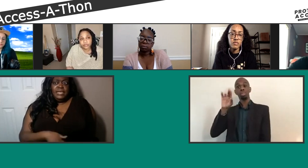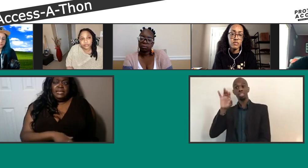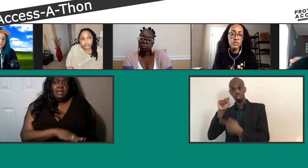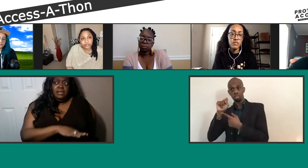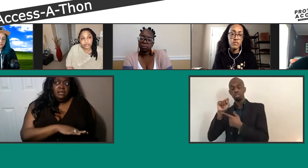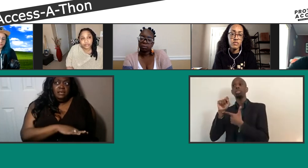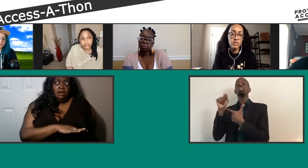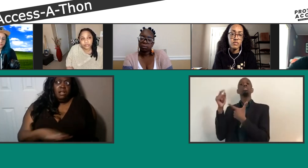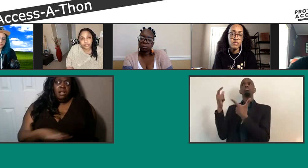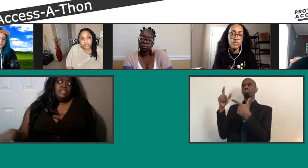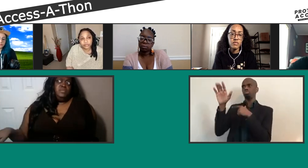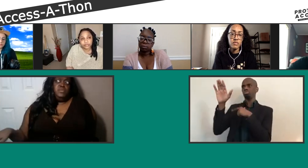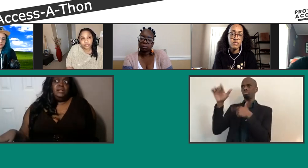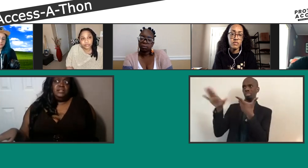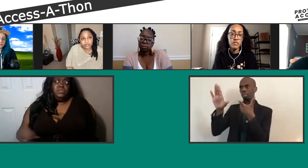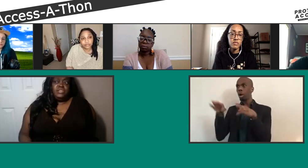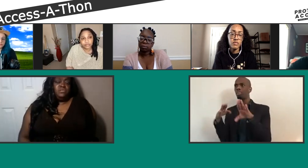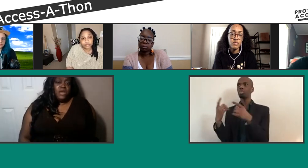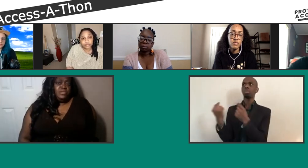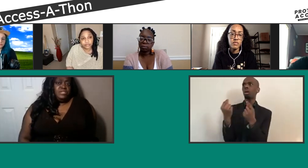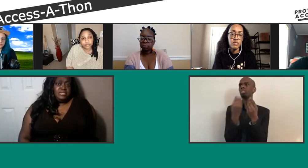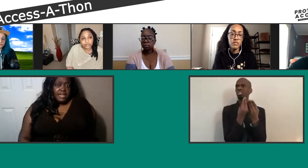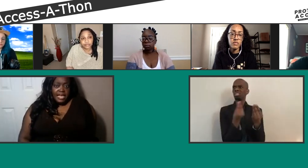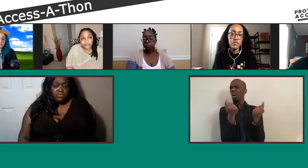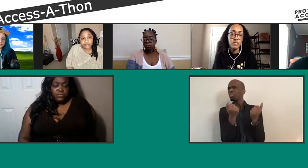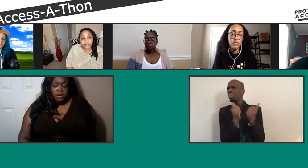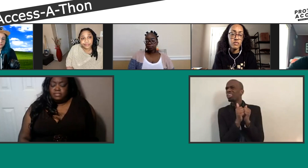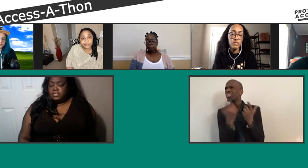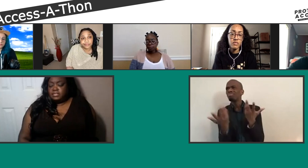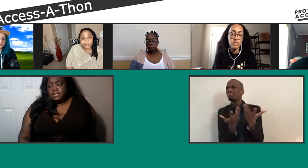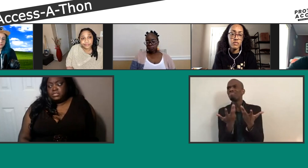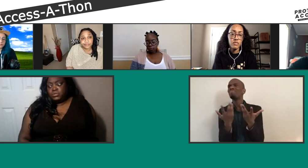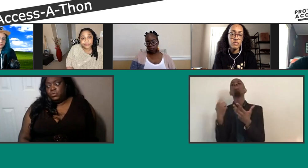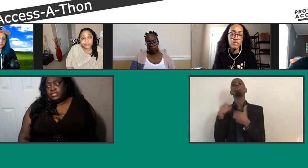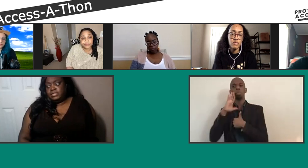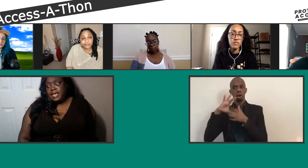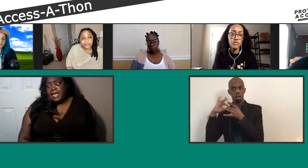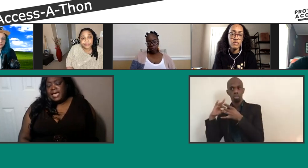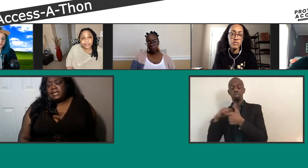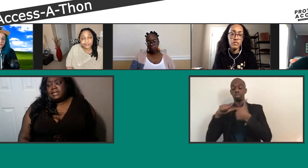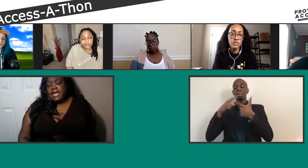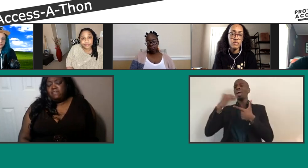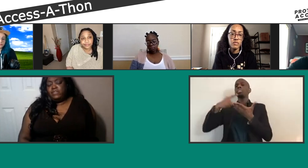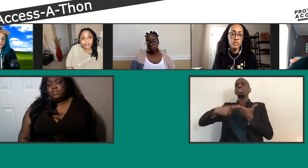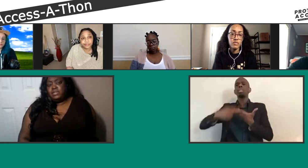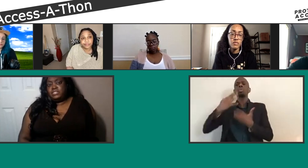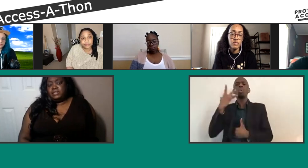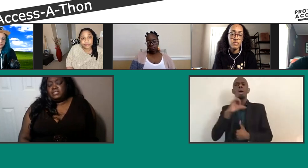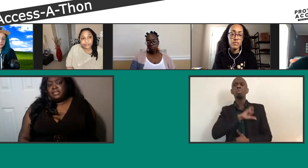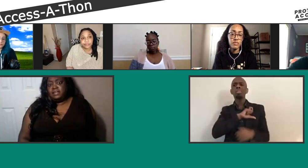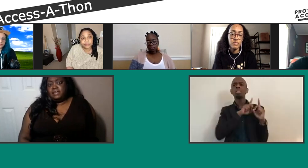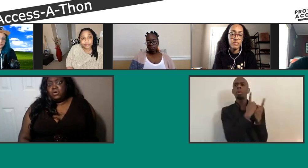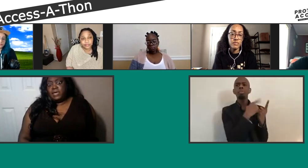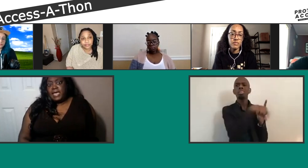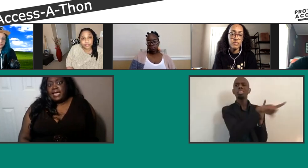bullying all across the board. There's no reason why we should still have all of this in school and have administrators